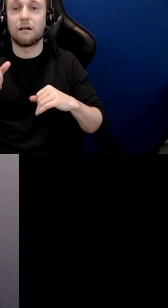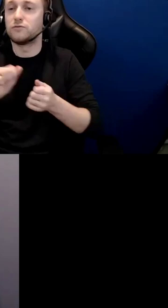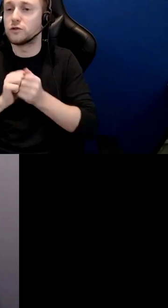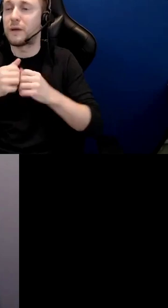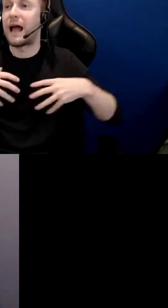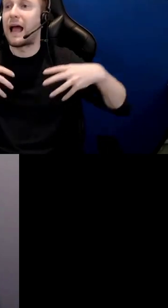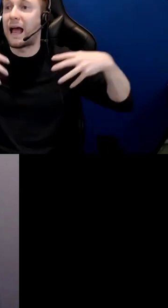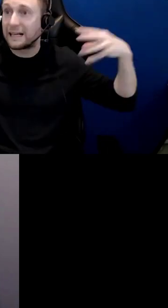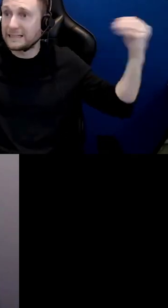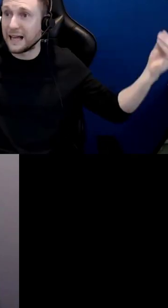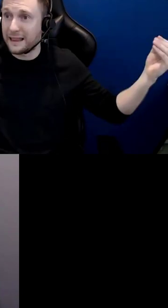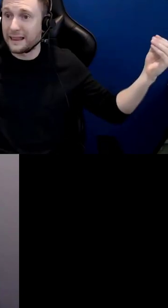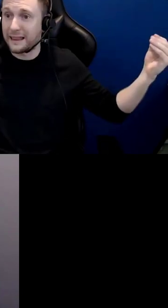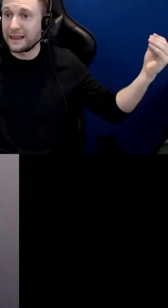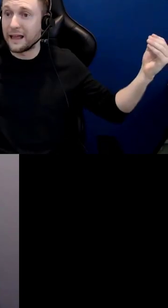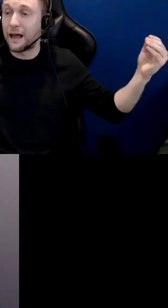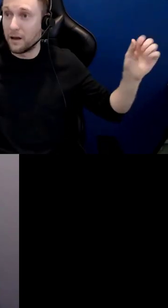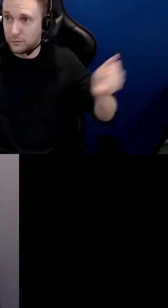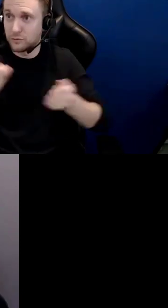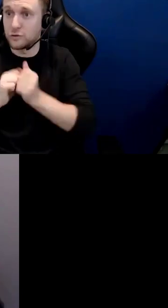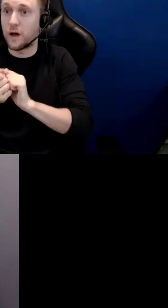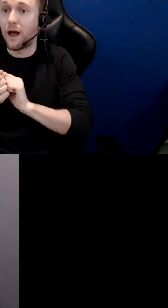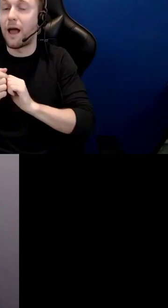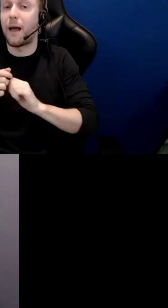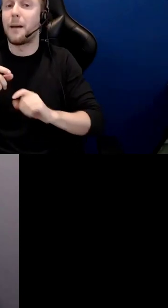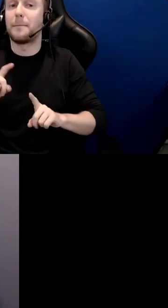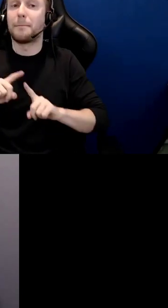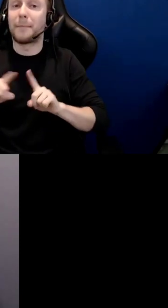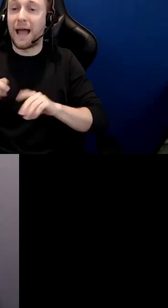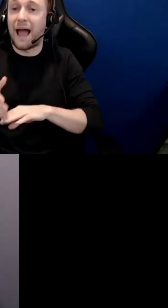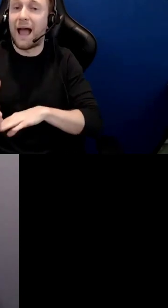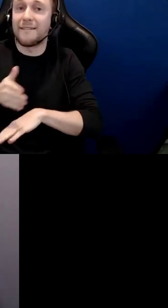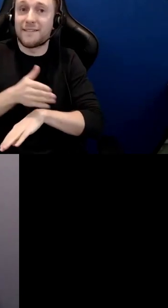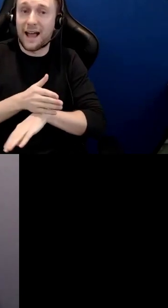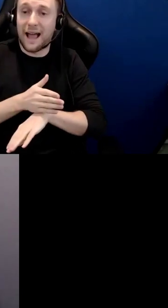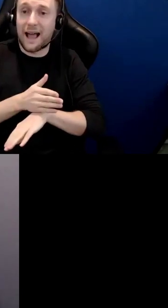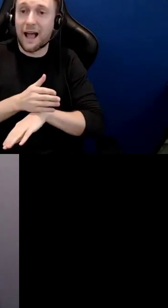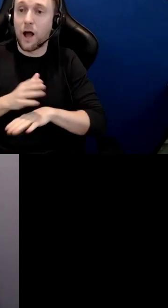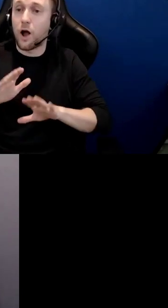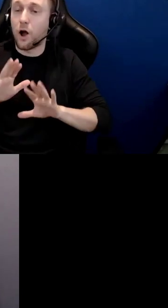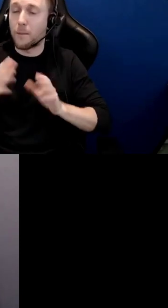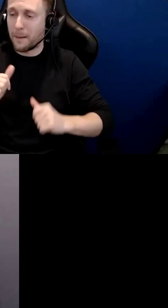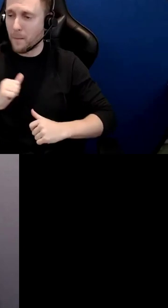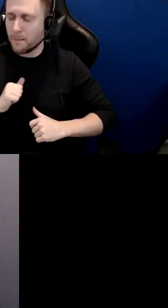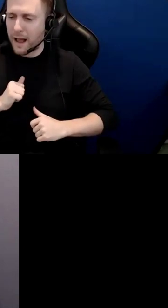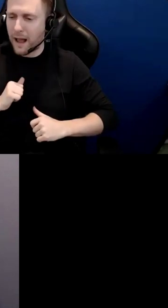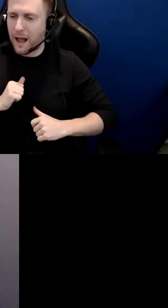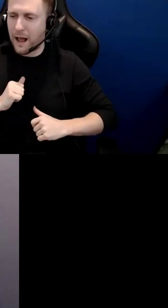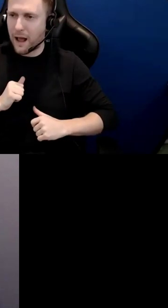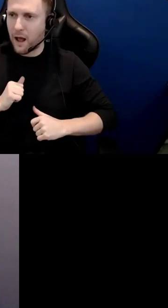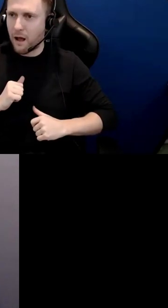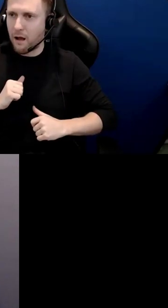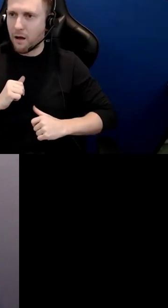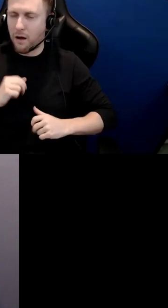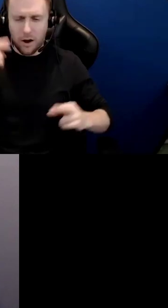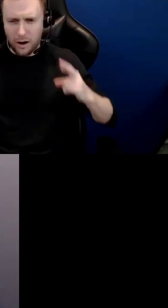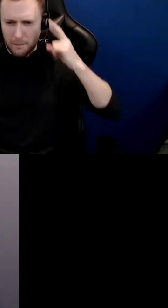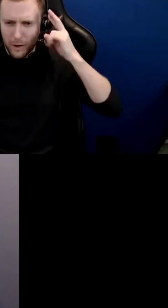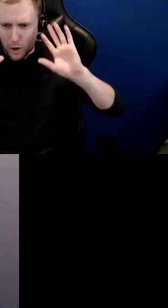actually think and then challenging some of how we think to change how we think